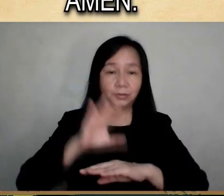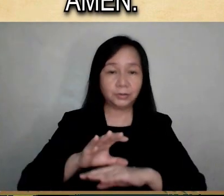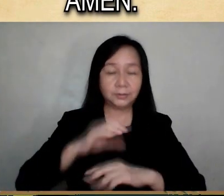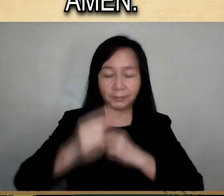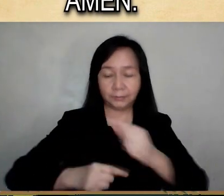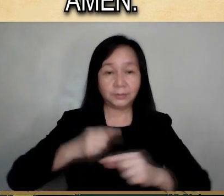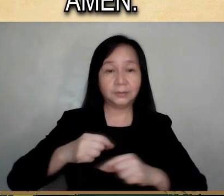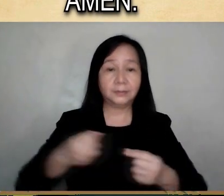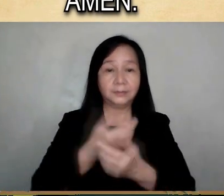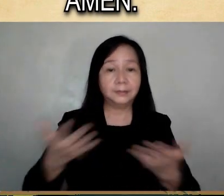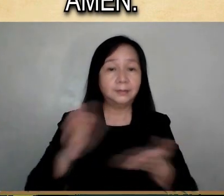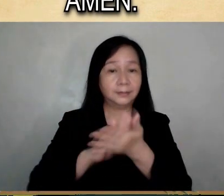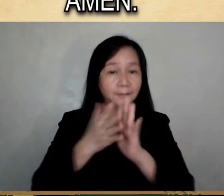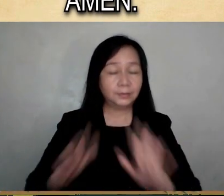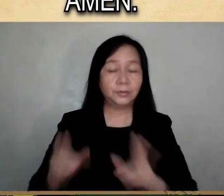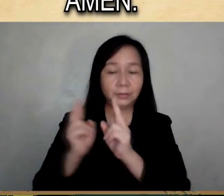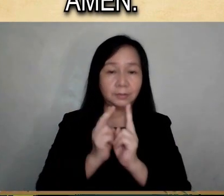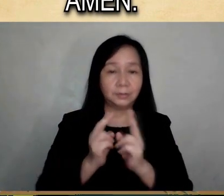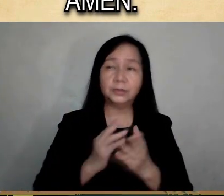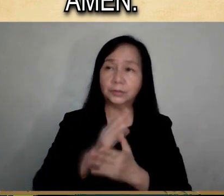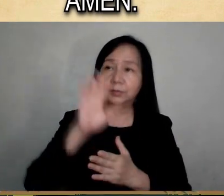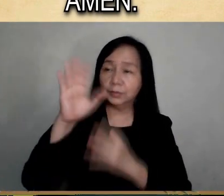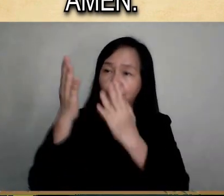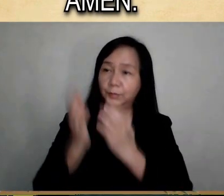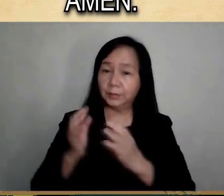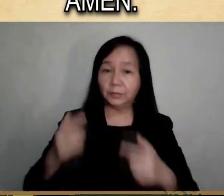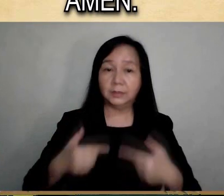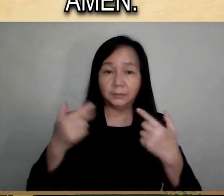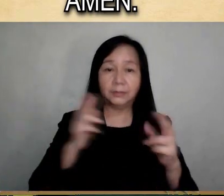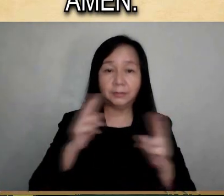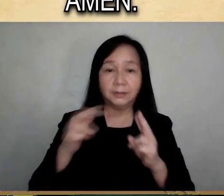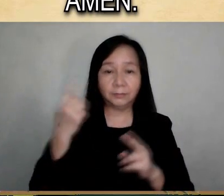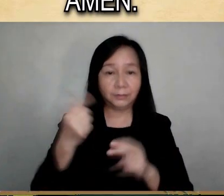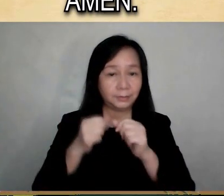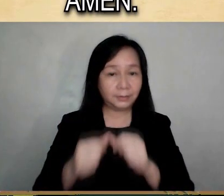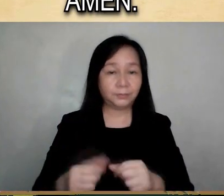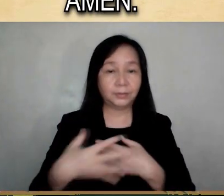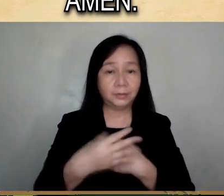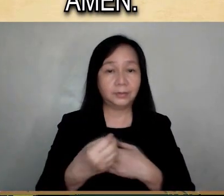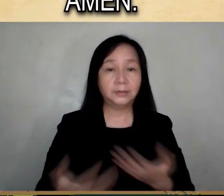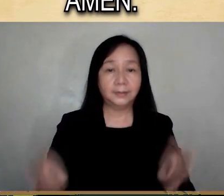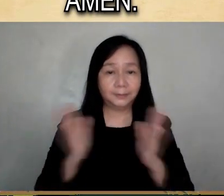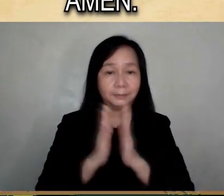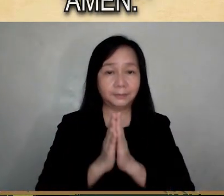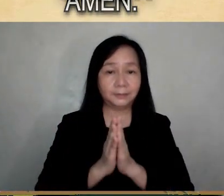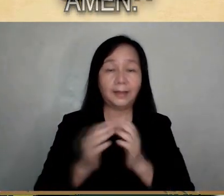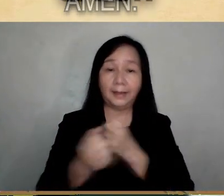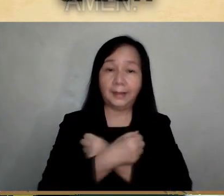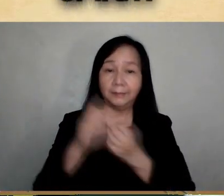grant her peace and unity in accordance with your will who live and reign forever and ever. Amen.